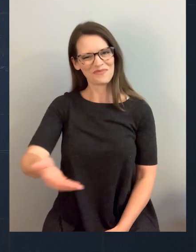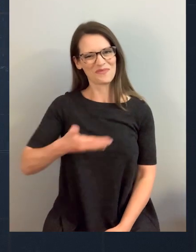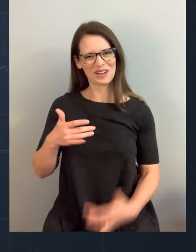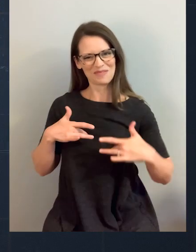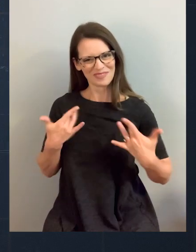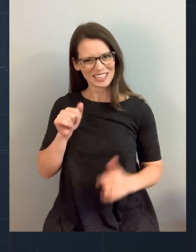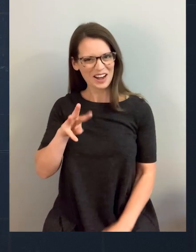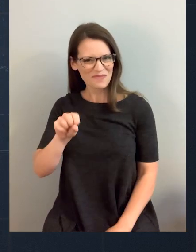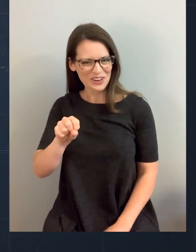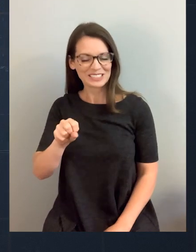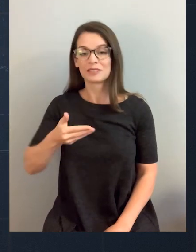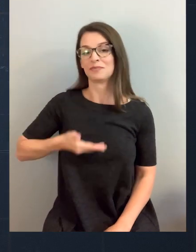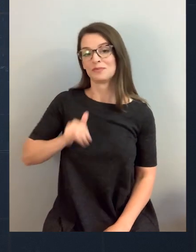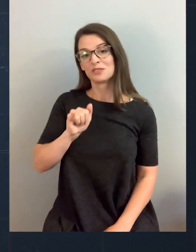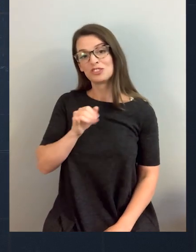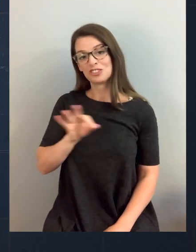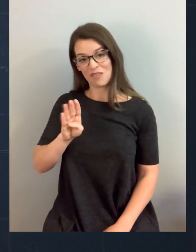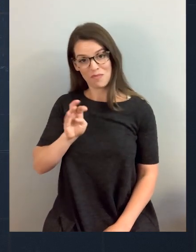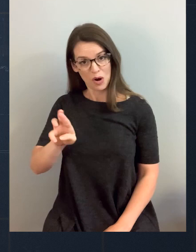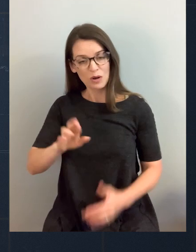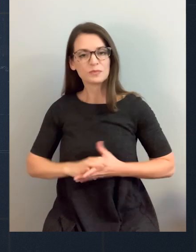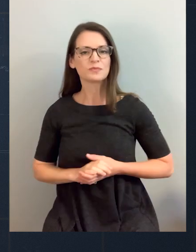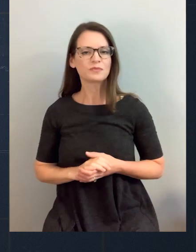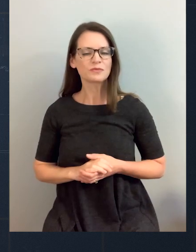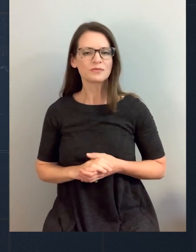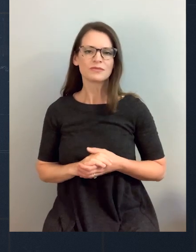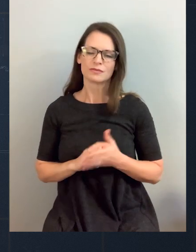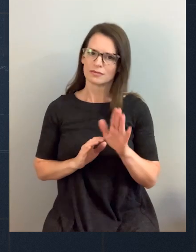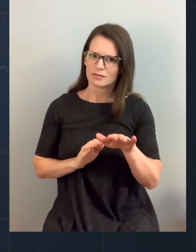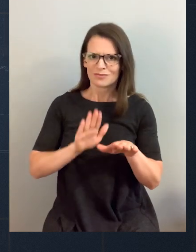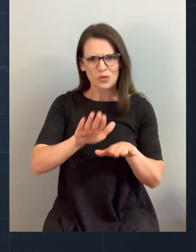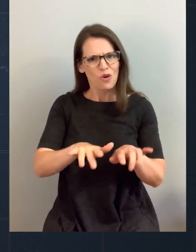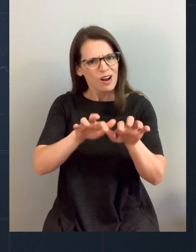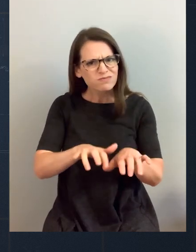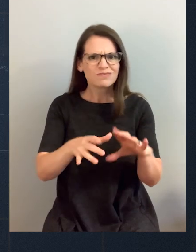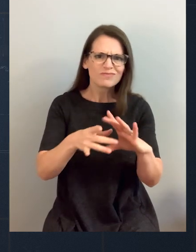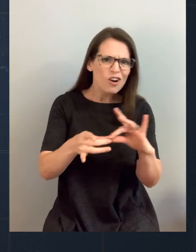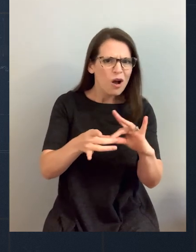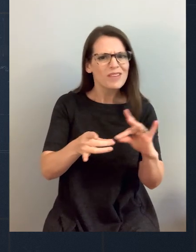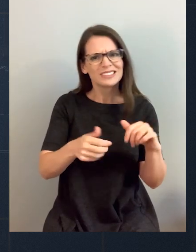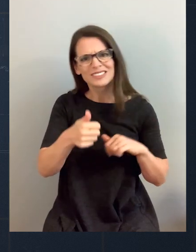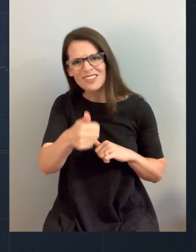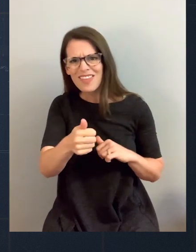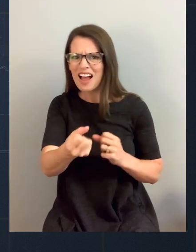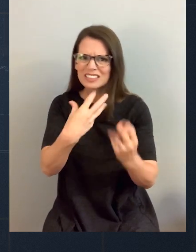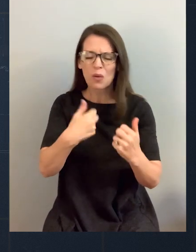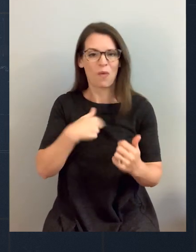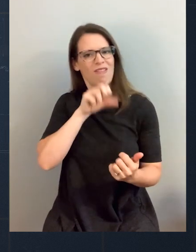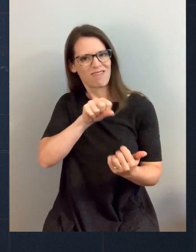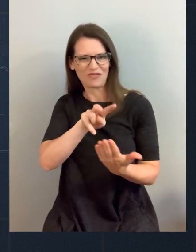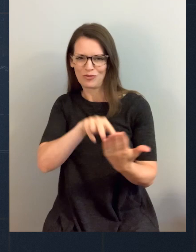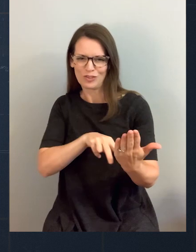Welcome to what's new with AWS. I'm Jeff Barr. As always, I love your feedback. I love the likes. I